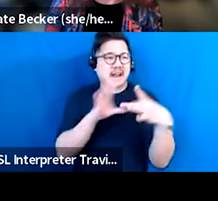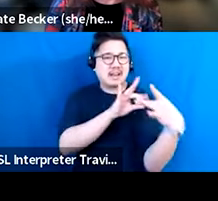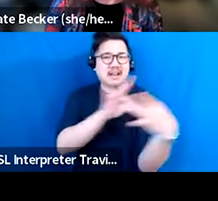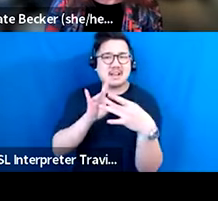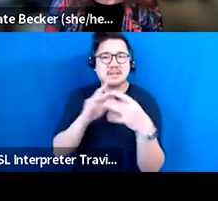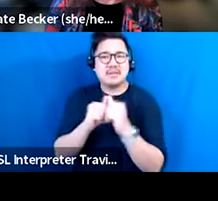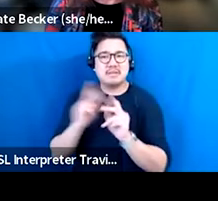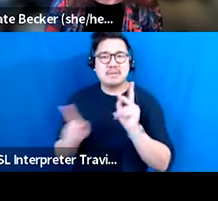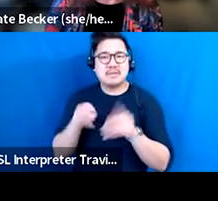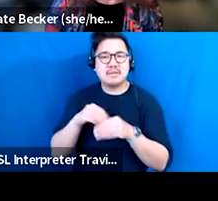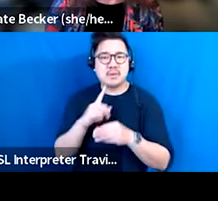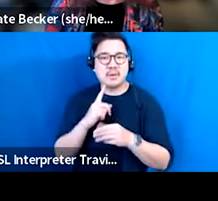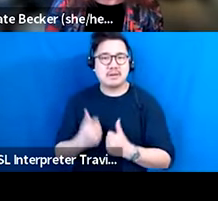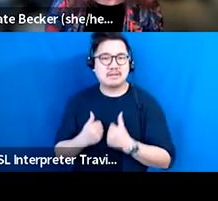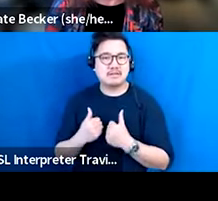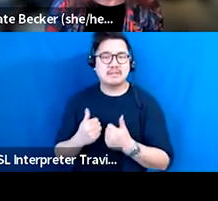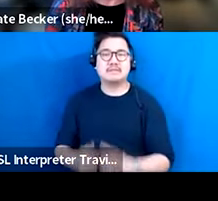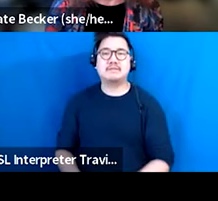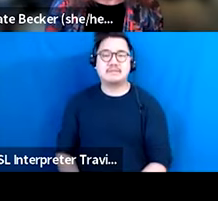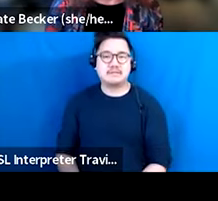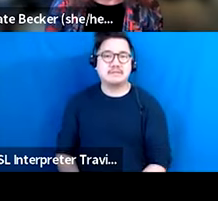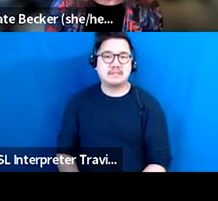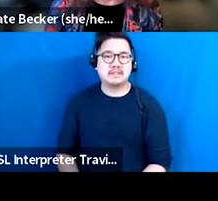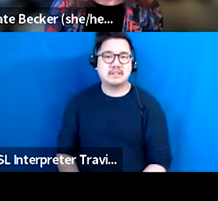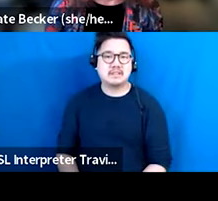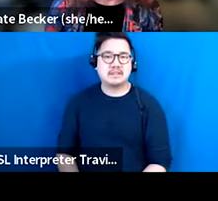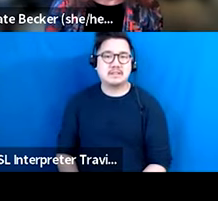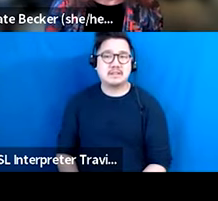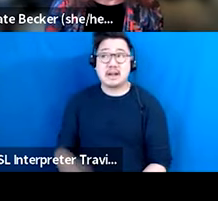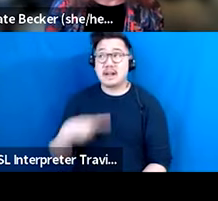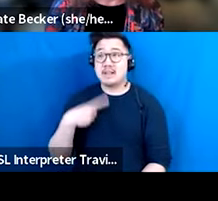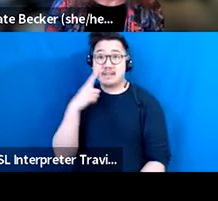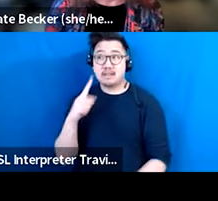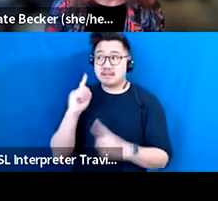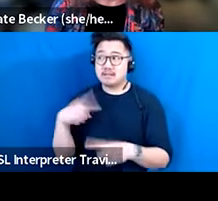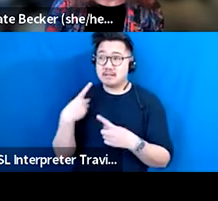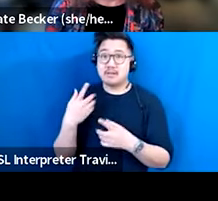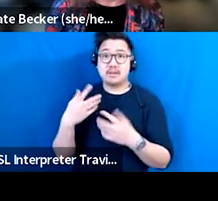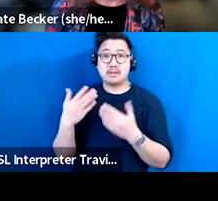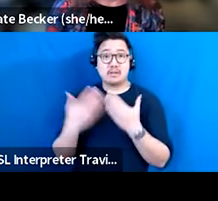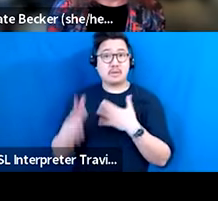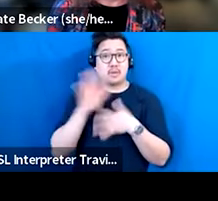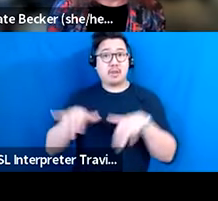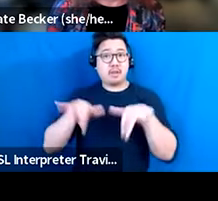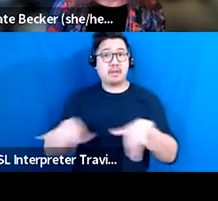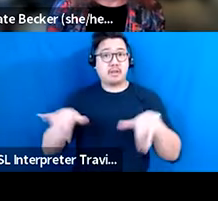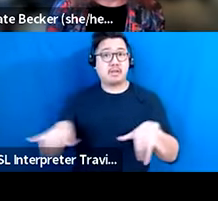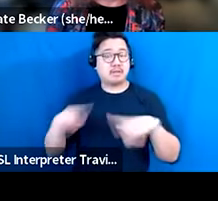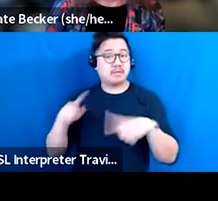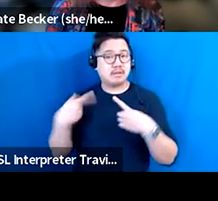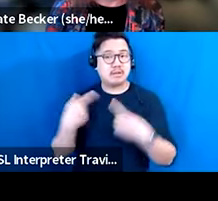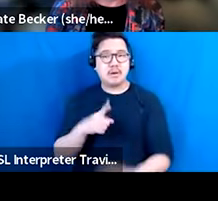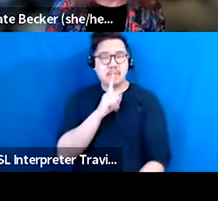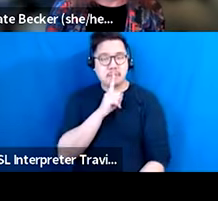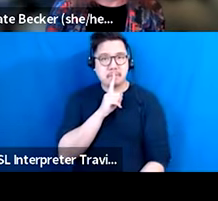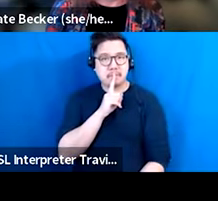live time. It's, I don't think it's going to be the same old thing. It's got to really show